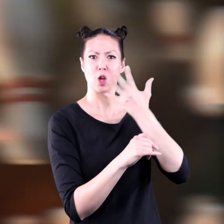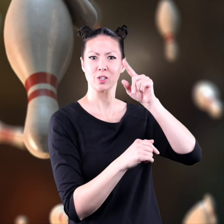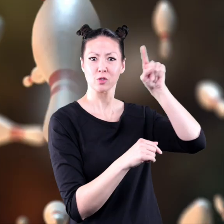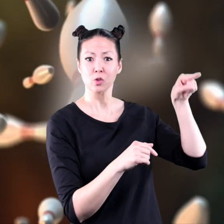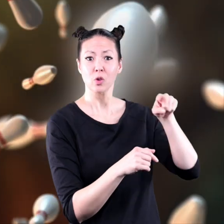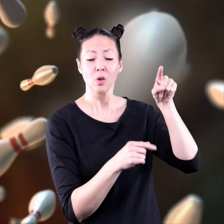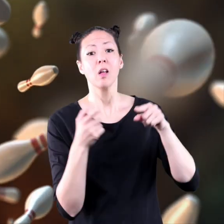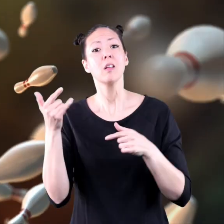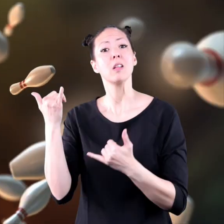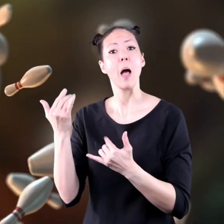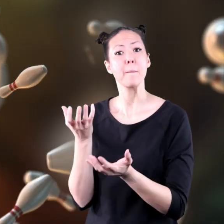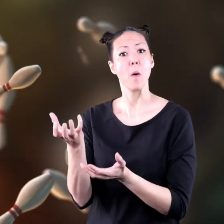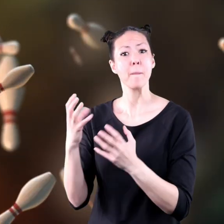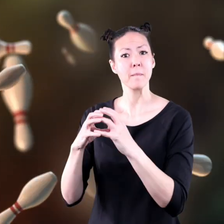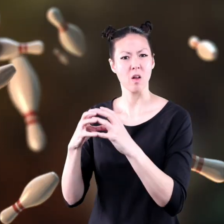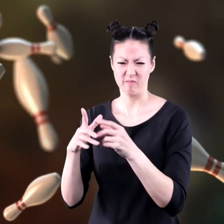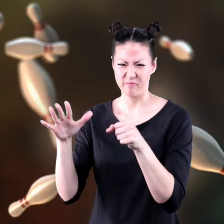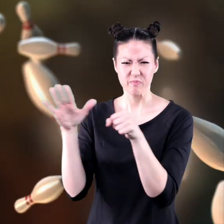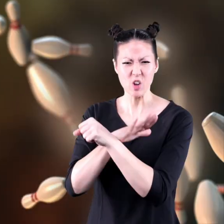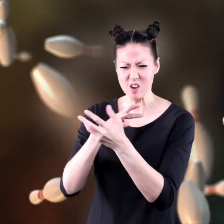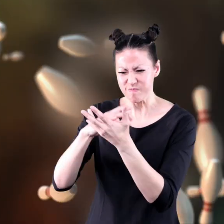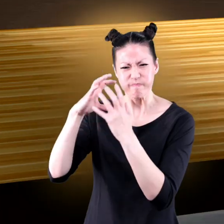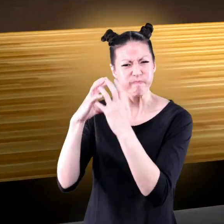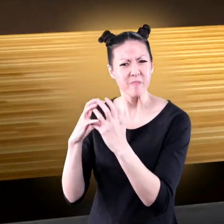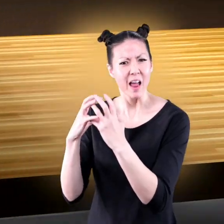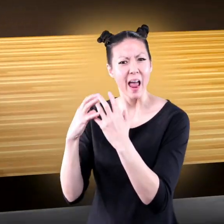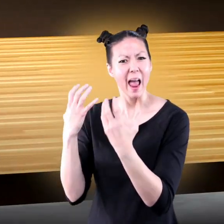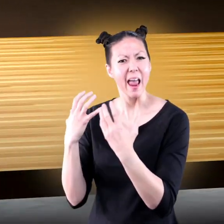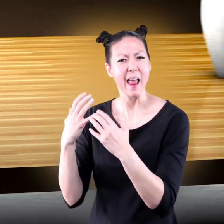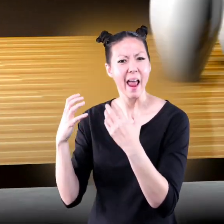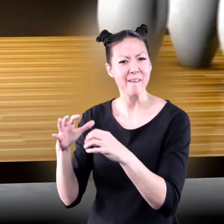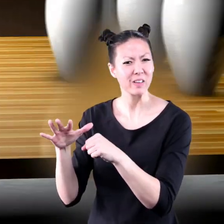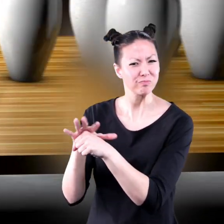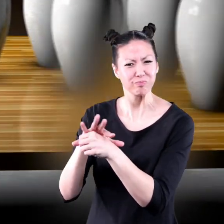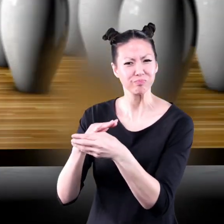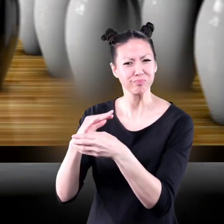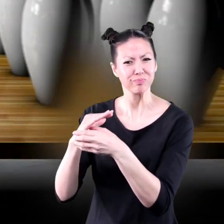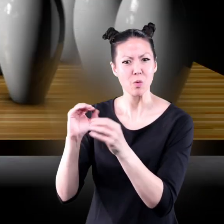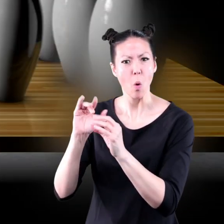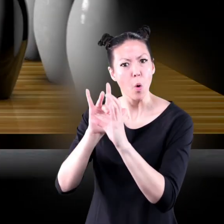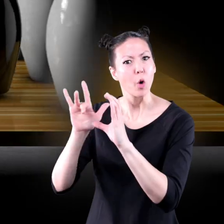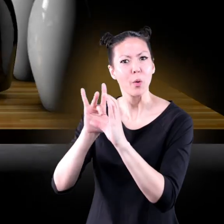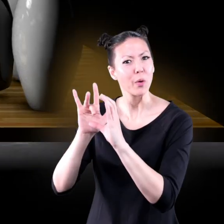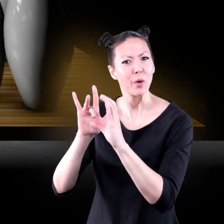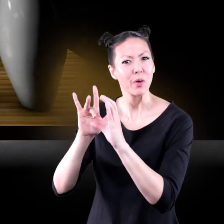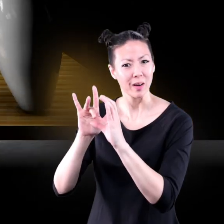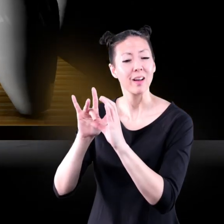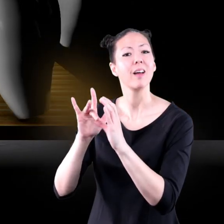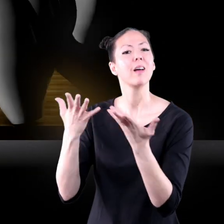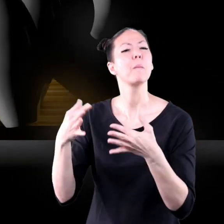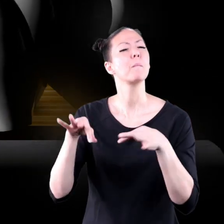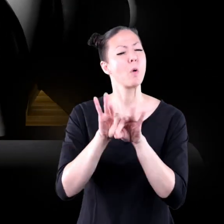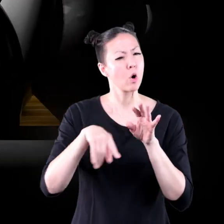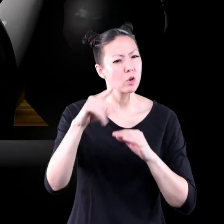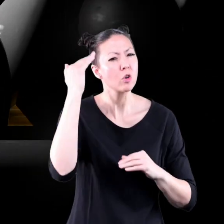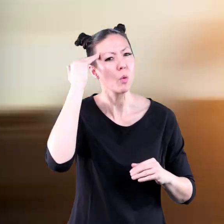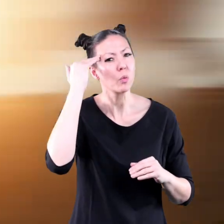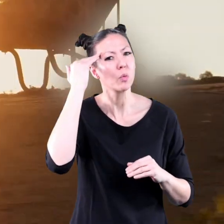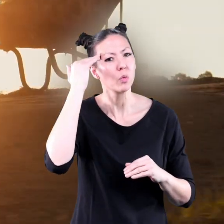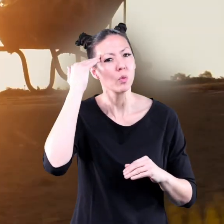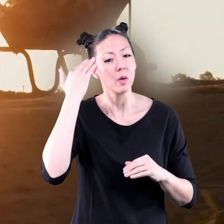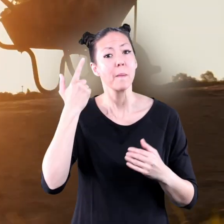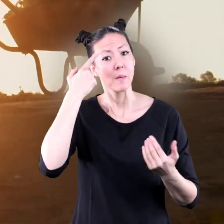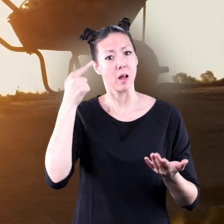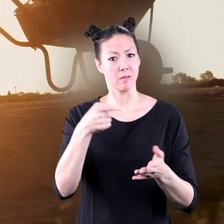where a bowling ball is filled with resin or graphite making it very heavy. This is important to know,